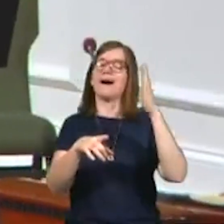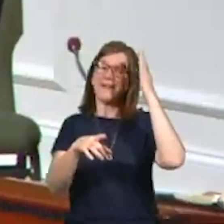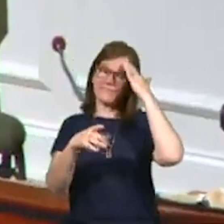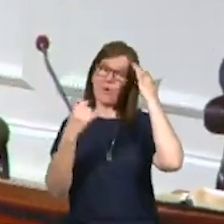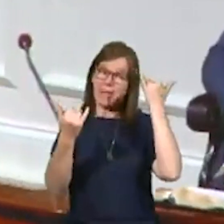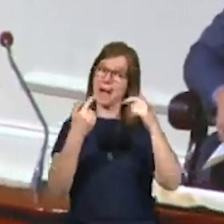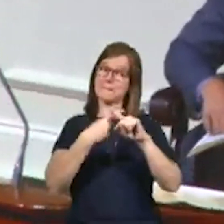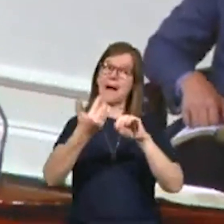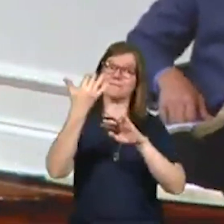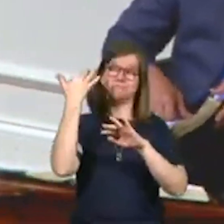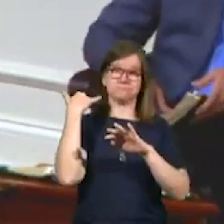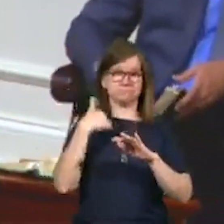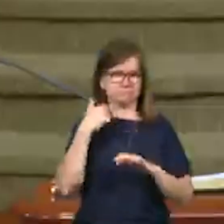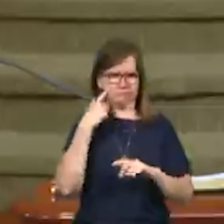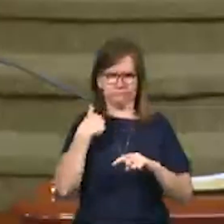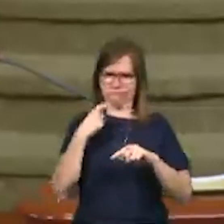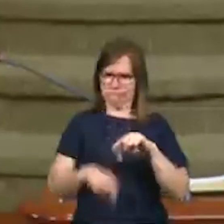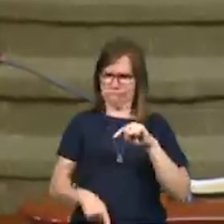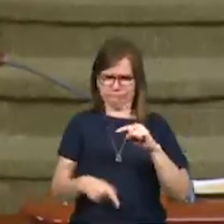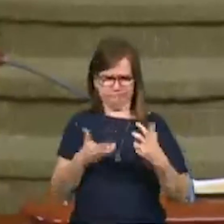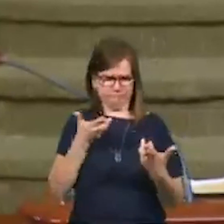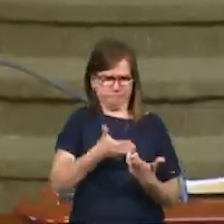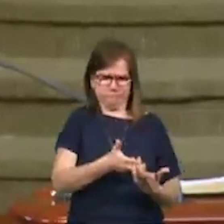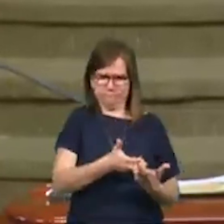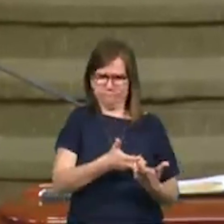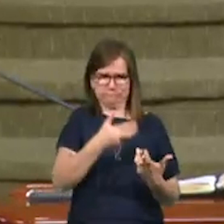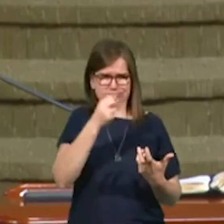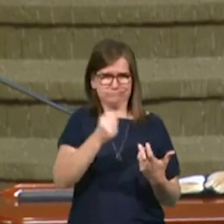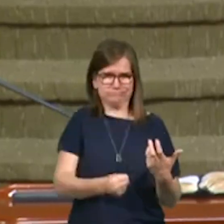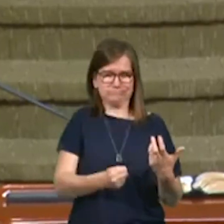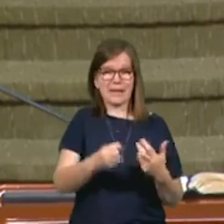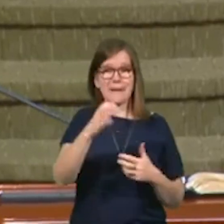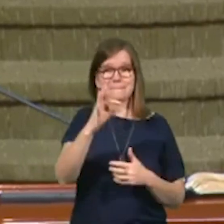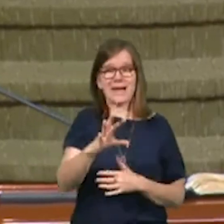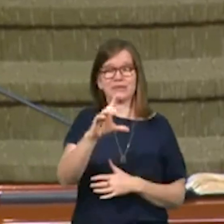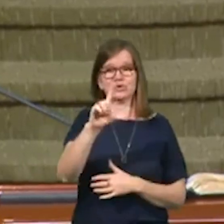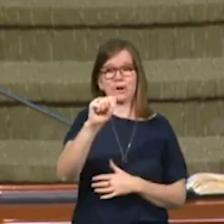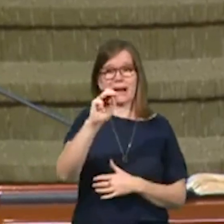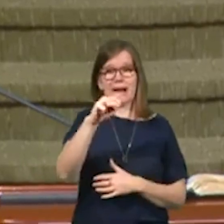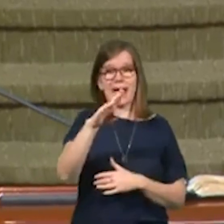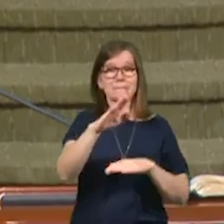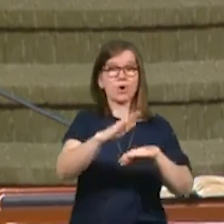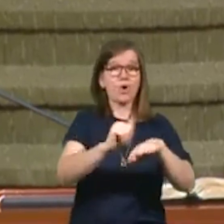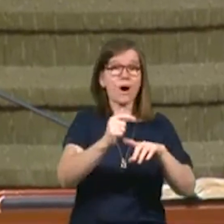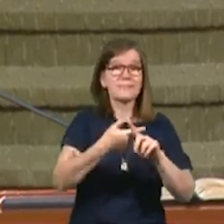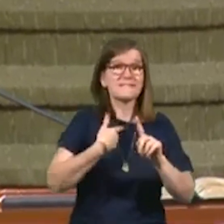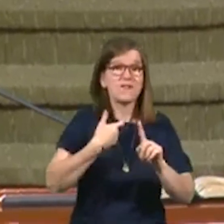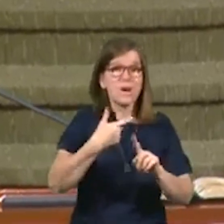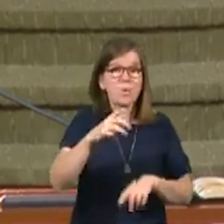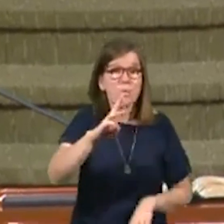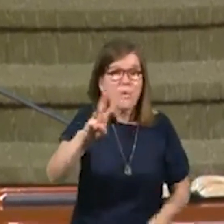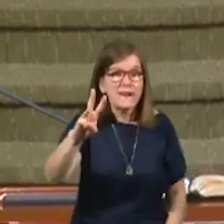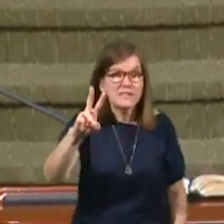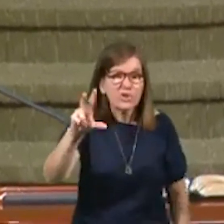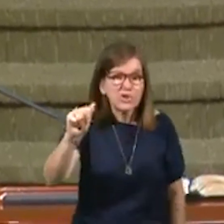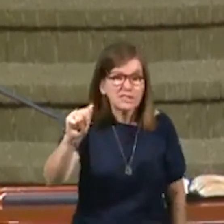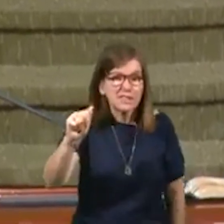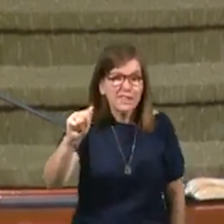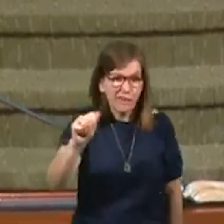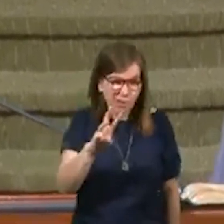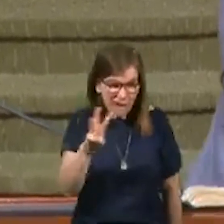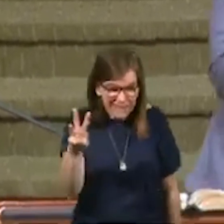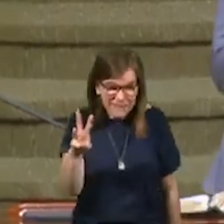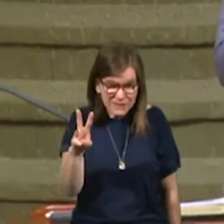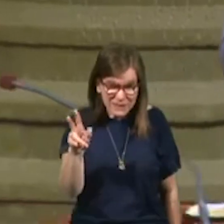in the day, I thought, man, I can't, I wouldn't fit in down there. Pastor Lamb called me from West Virginia. I thought West